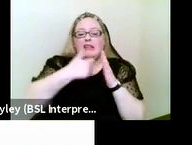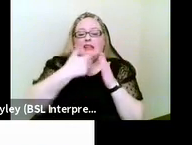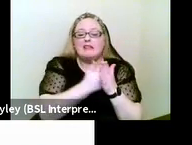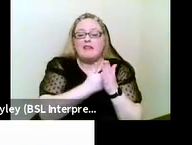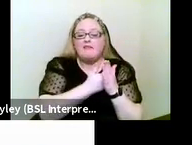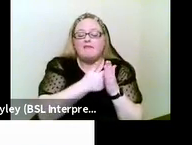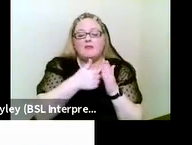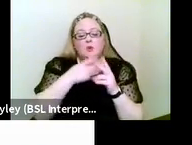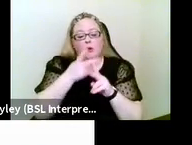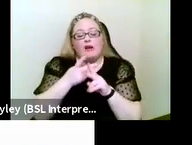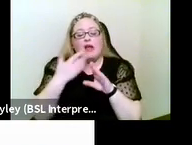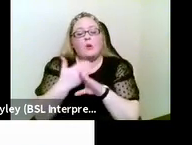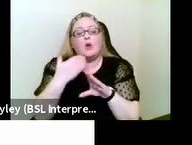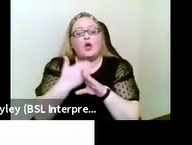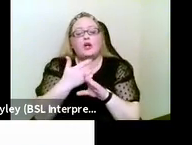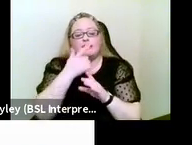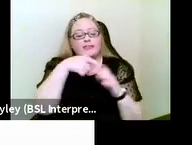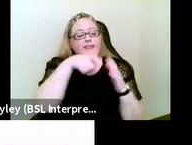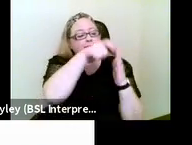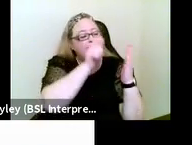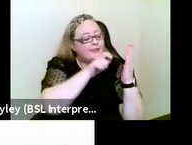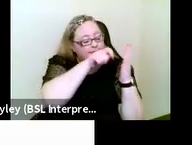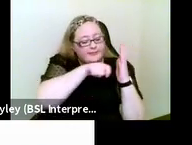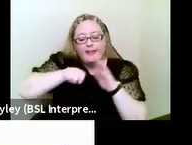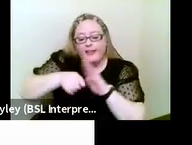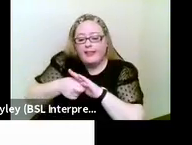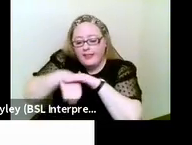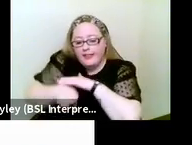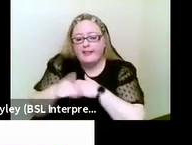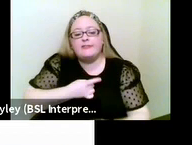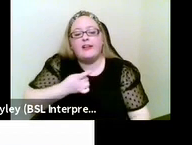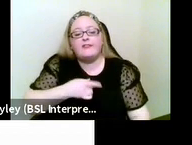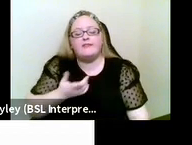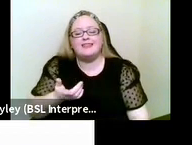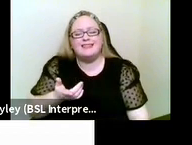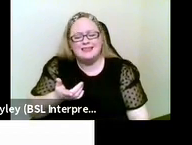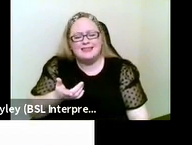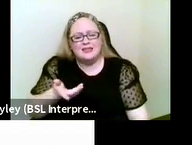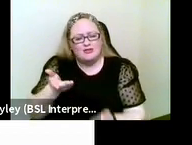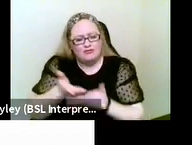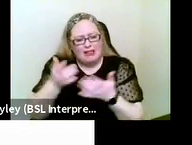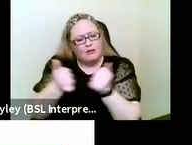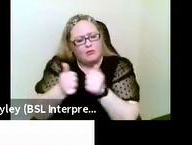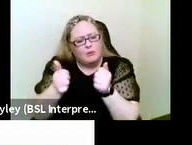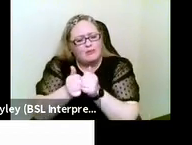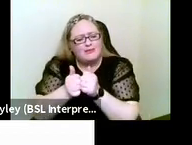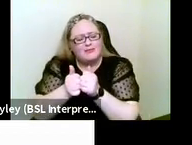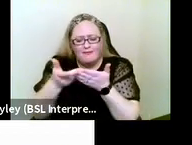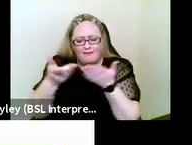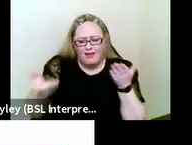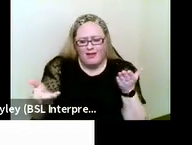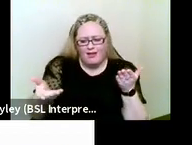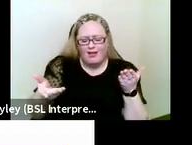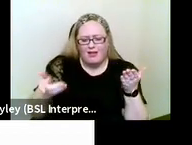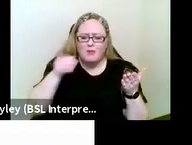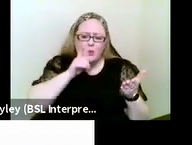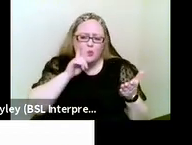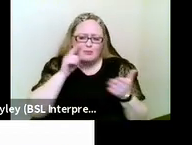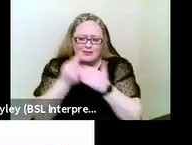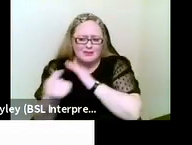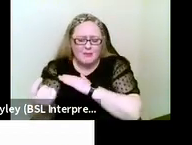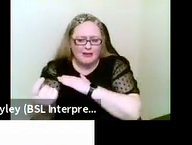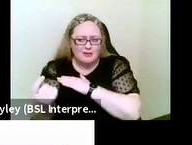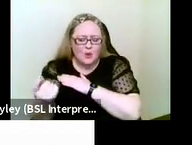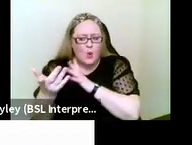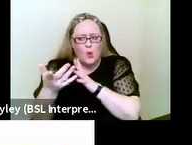in. But is that really appropriate? Is that fair? Is that promoting somebody's independence? The woman could get to the door.